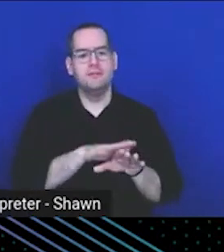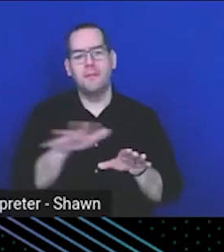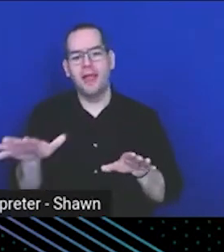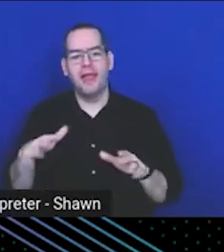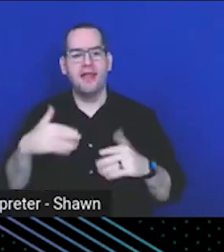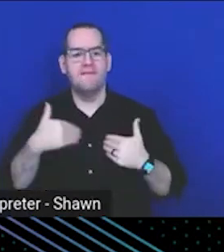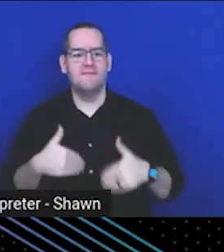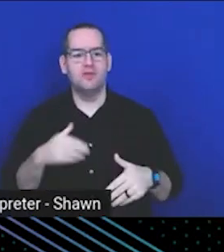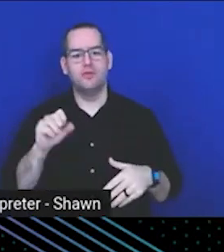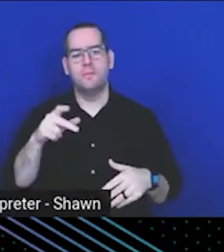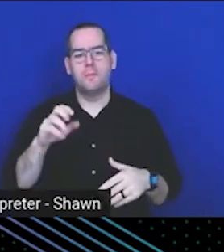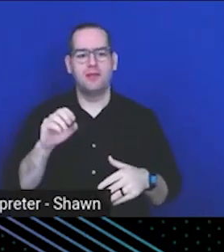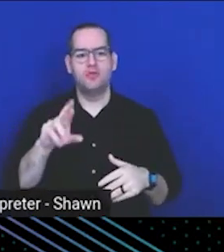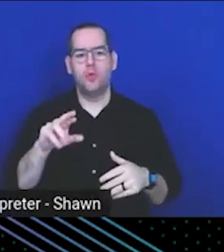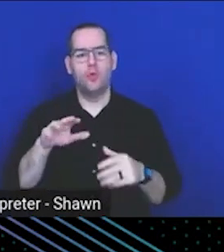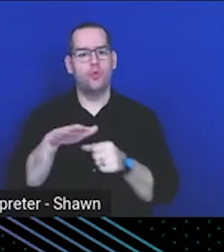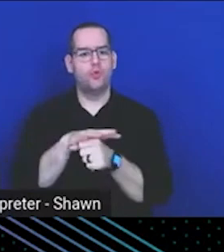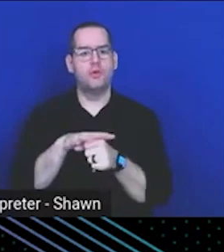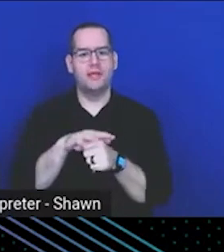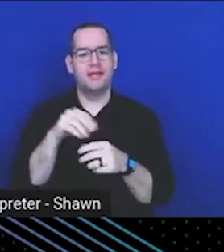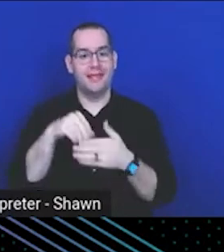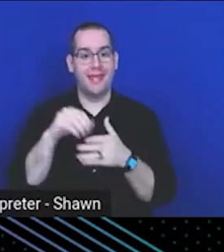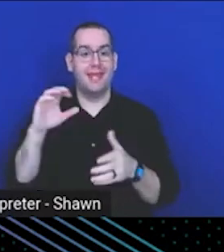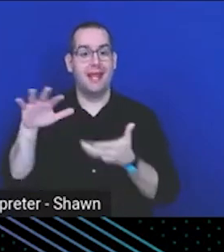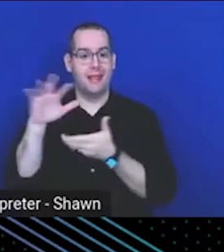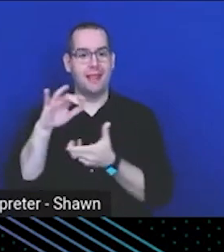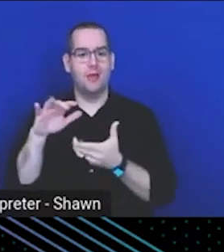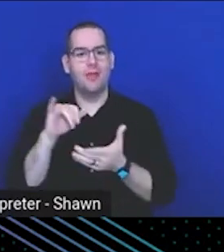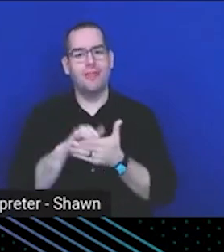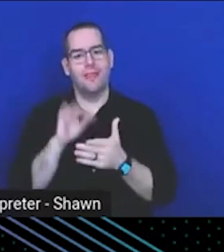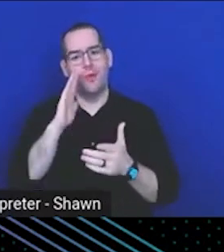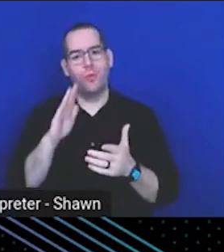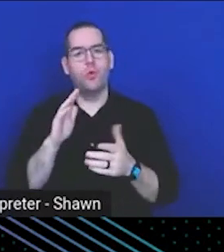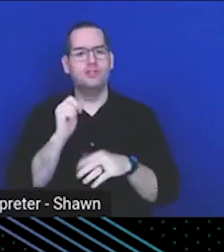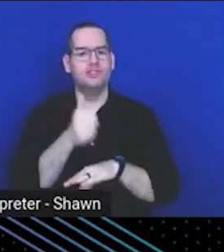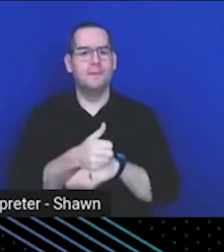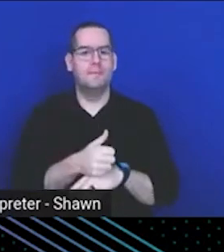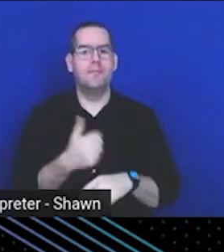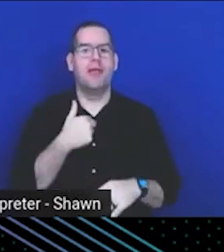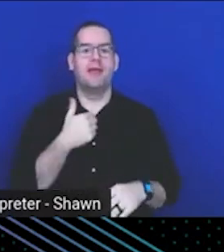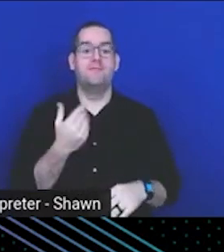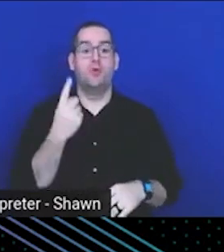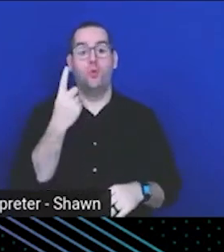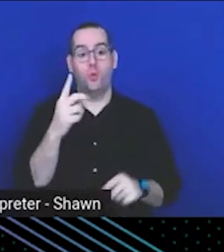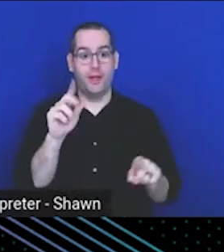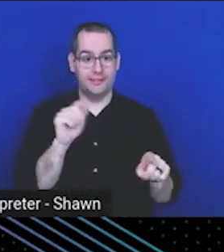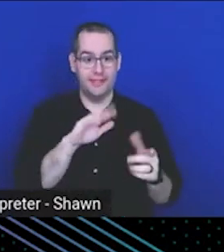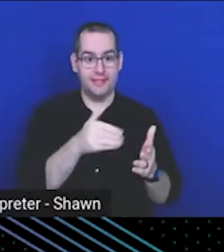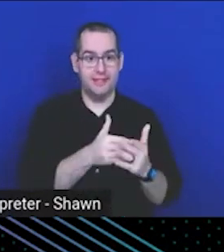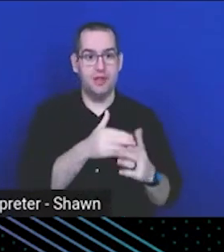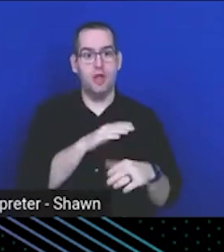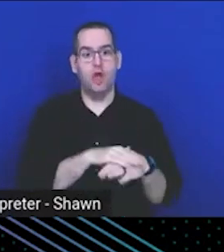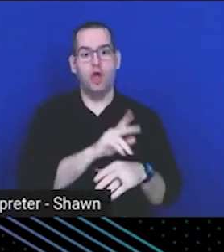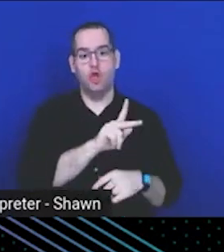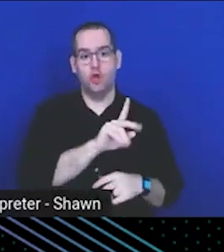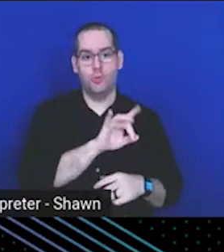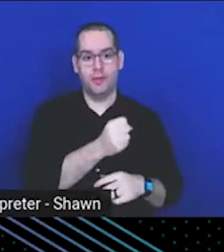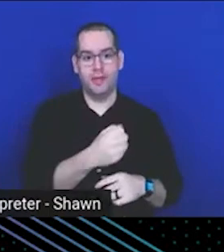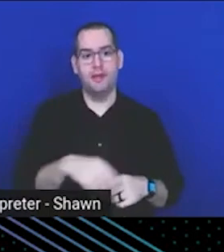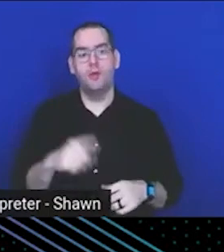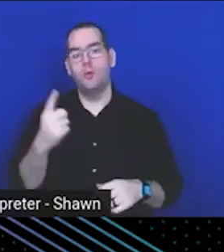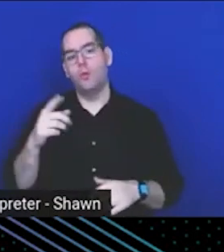in a cloud. So that's kind of how I've shaped this up, is I have one data center running on Kubernetes, one data center running on